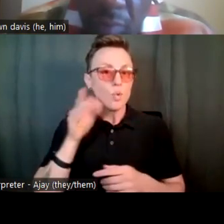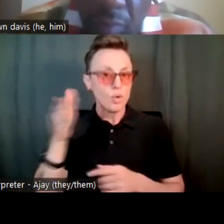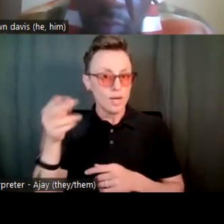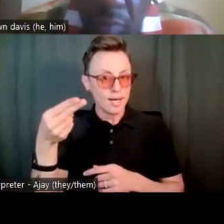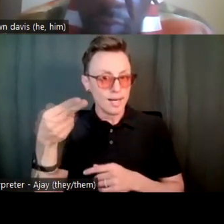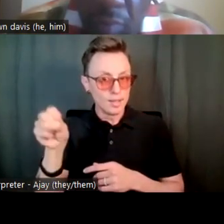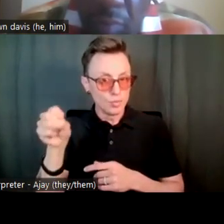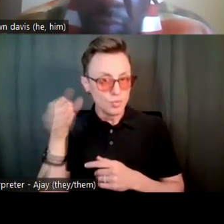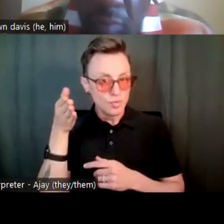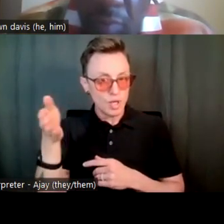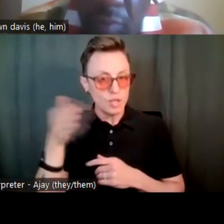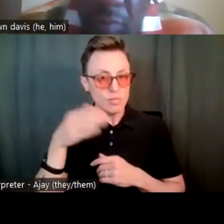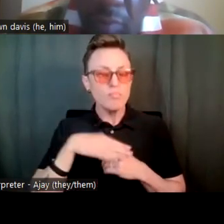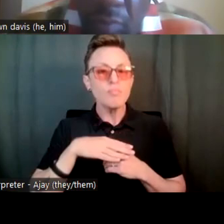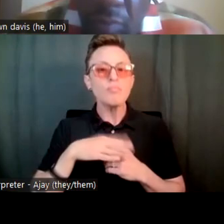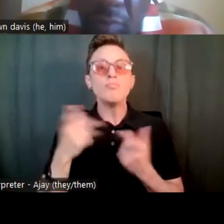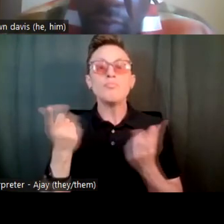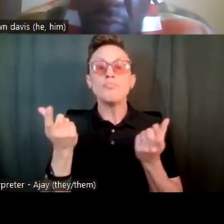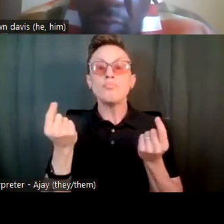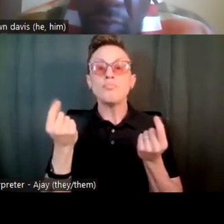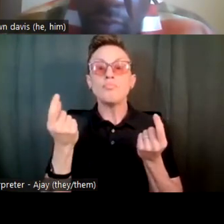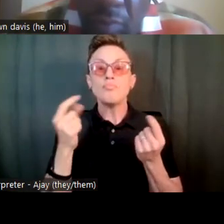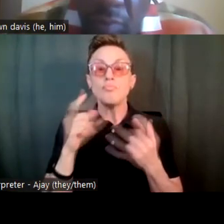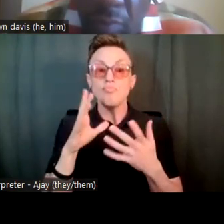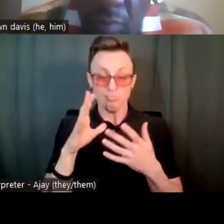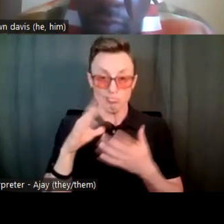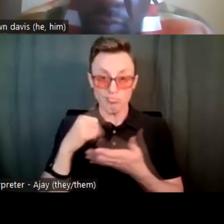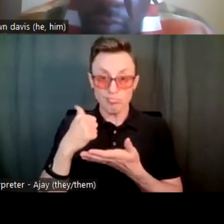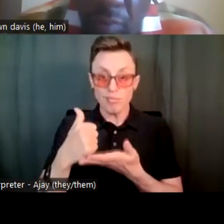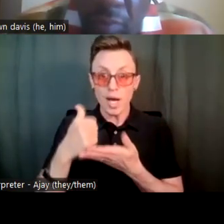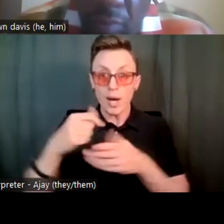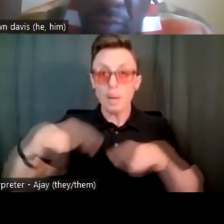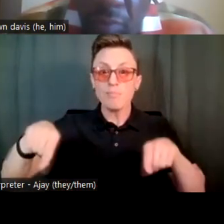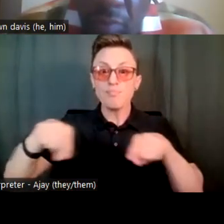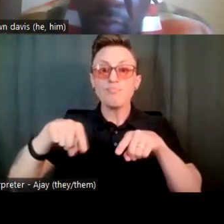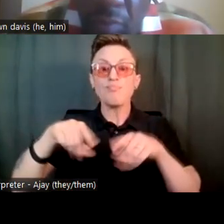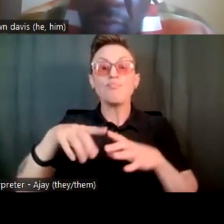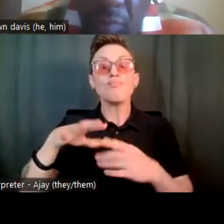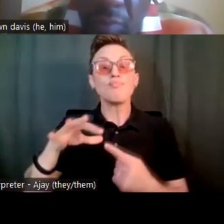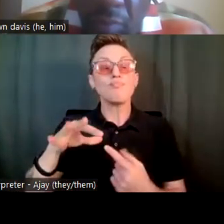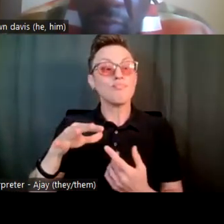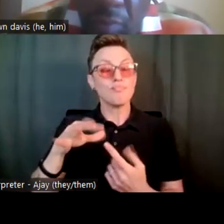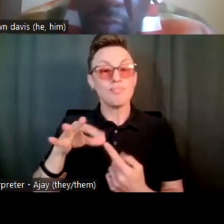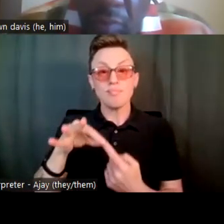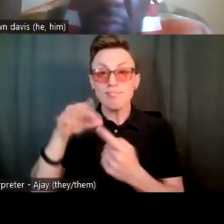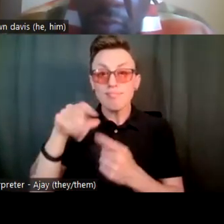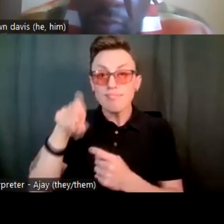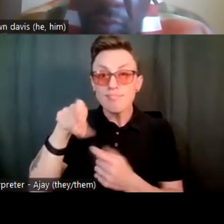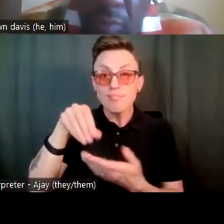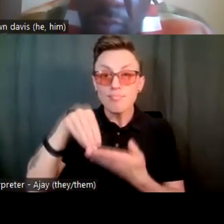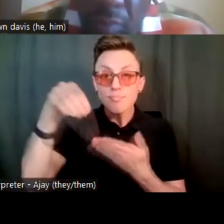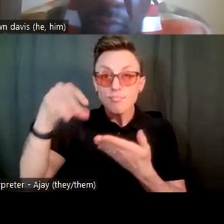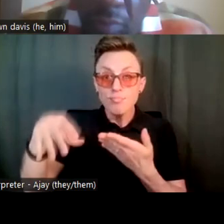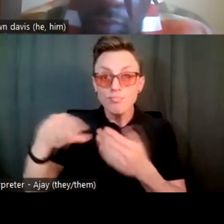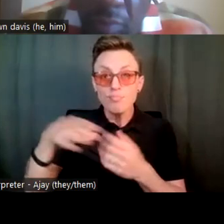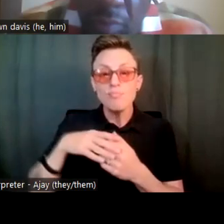would actually help people with special needs because they didn't always